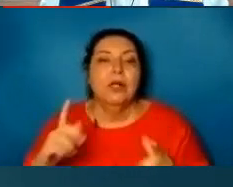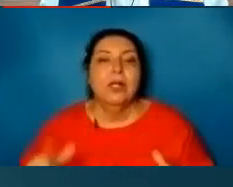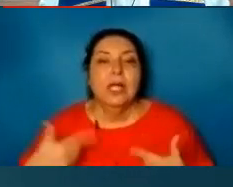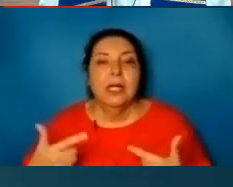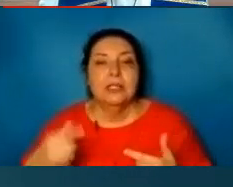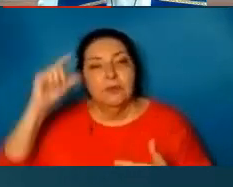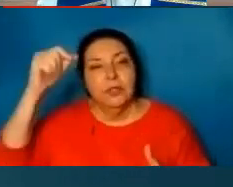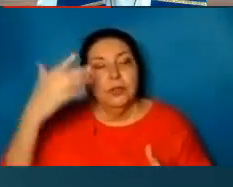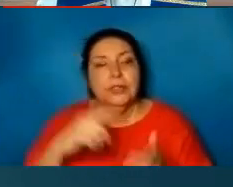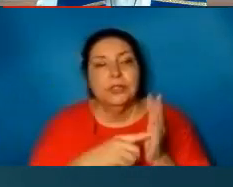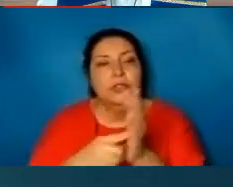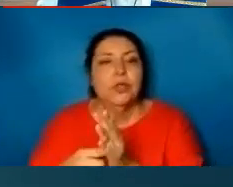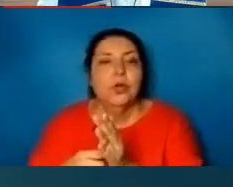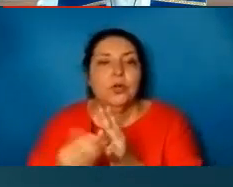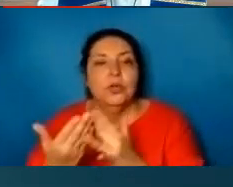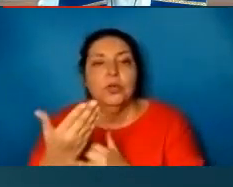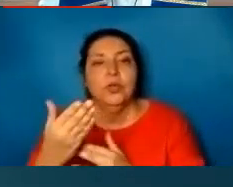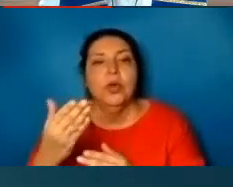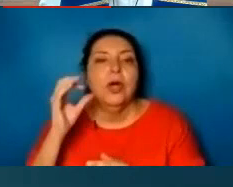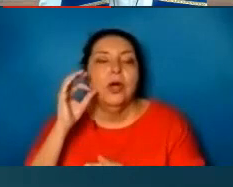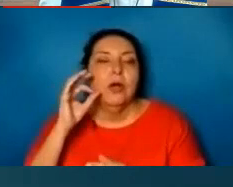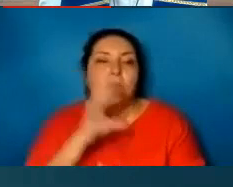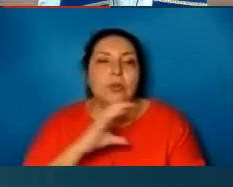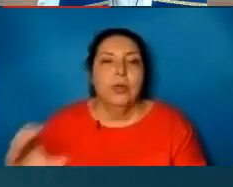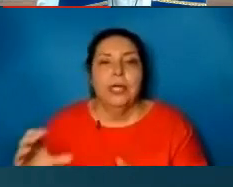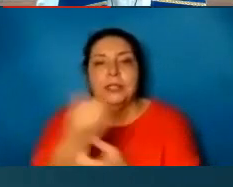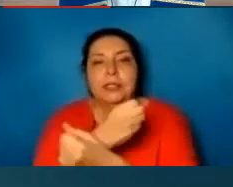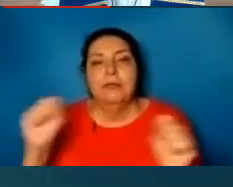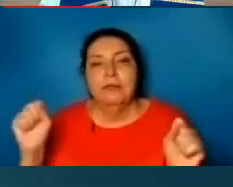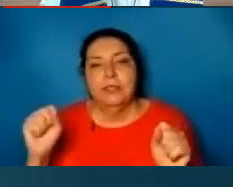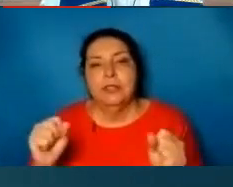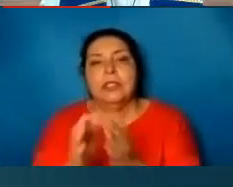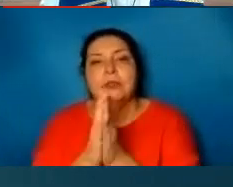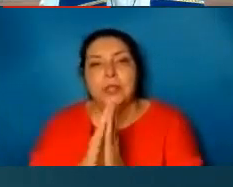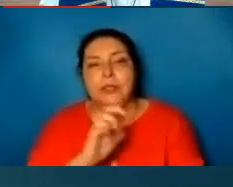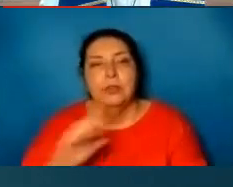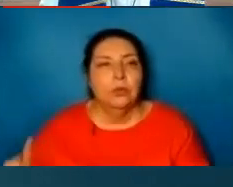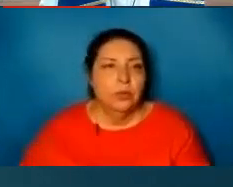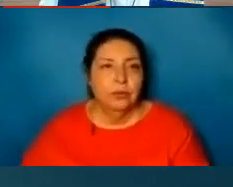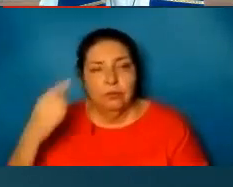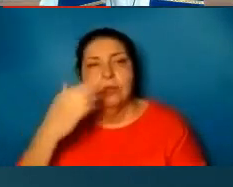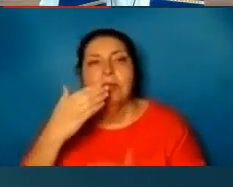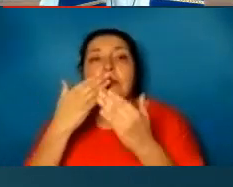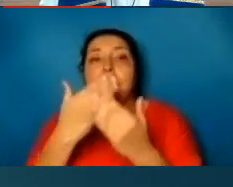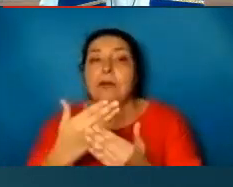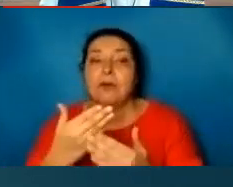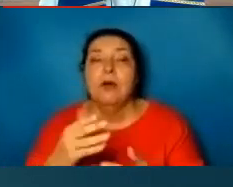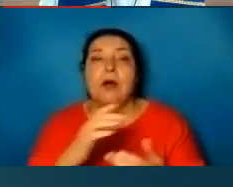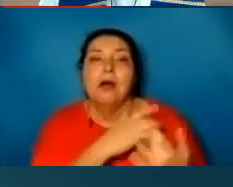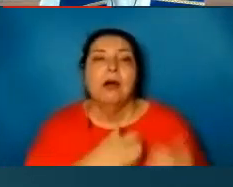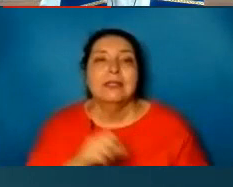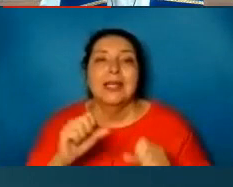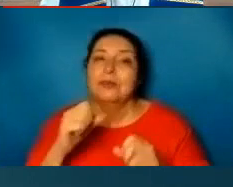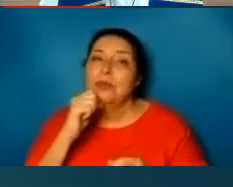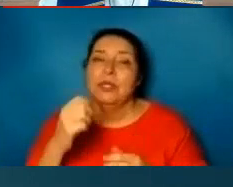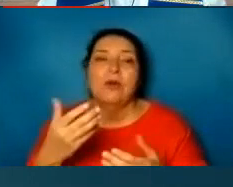the fruit of Christ's redemption. Let us pray to the Lord. For thankful hearts that we may not forget